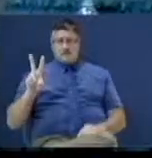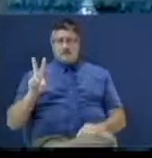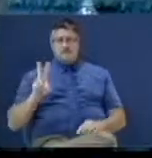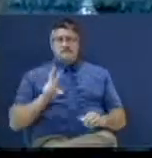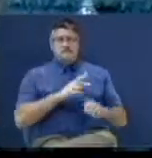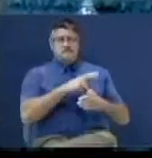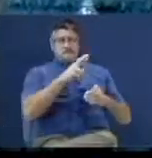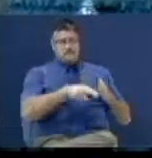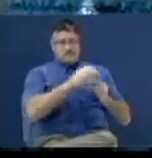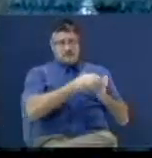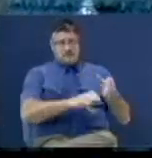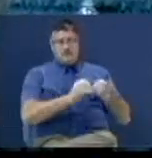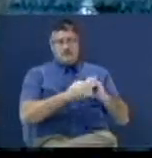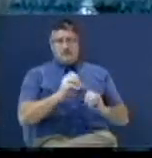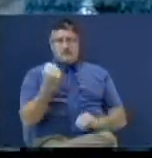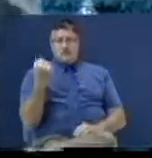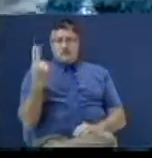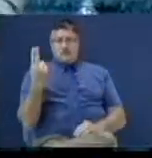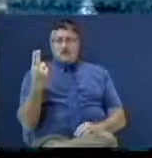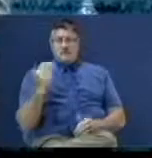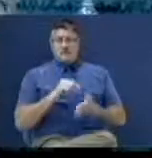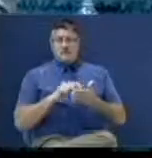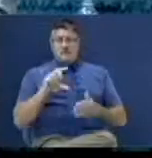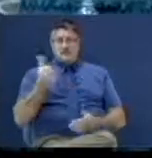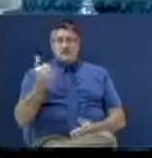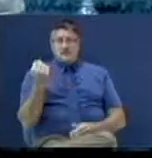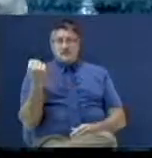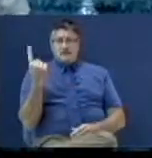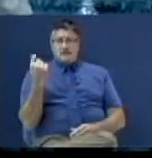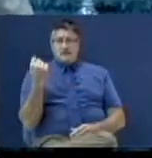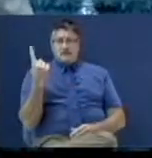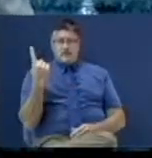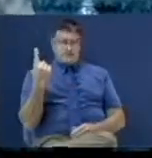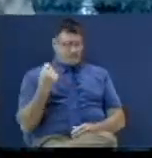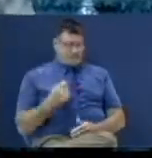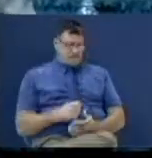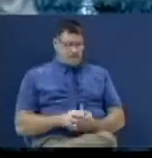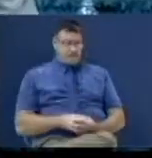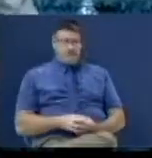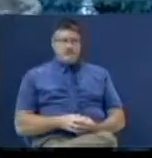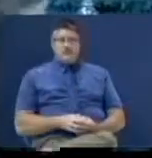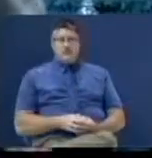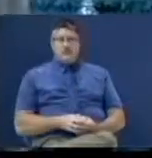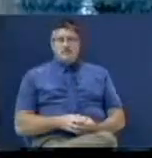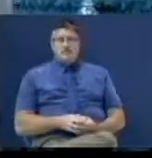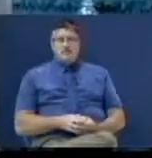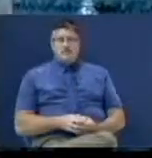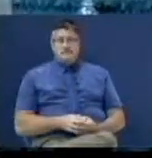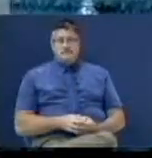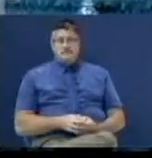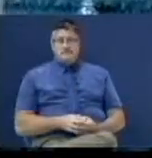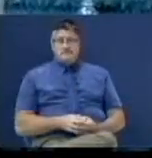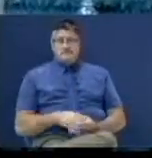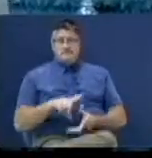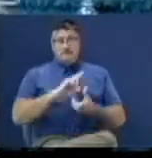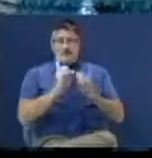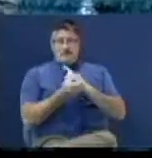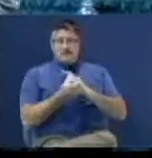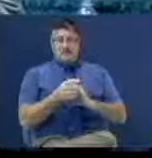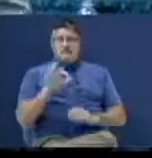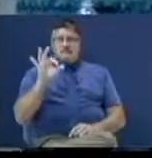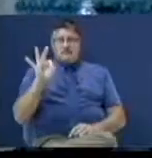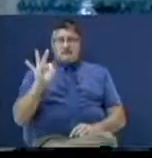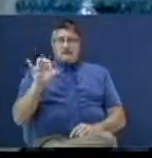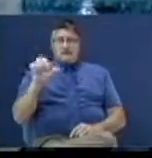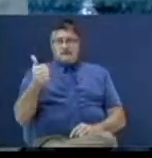and verse 10 and 11. I've preached a lot out here. Actually, 9 and 10. I want to show you